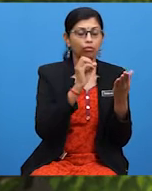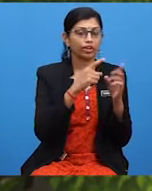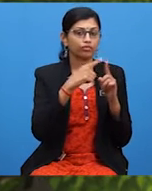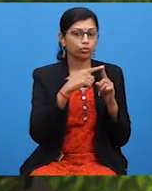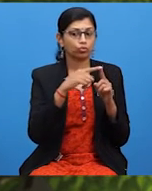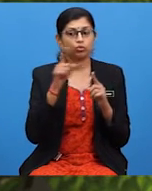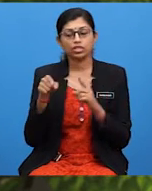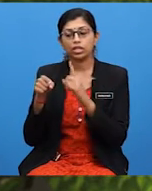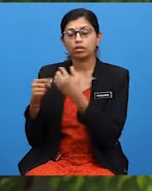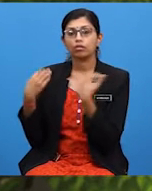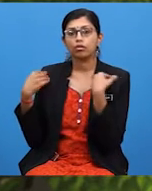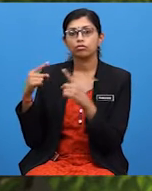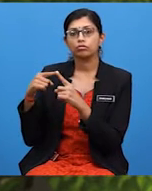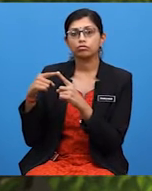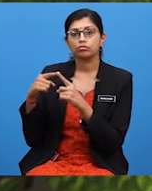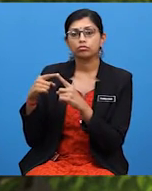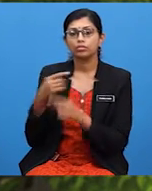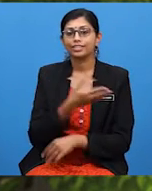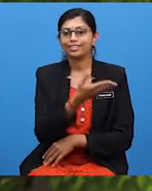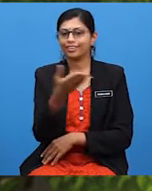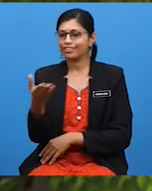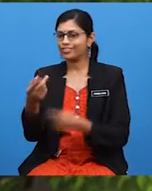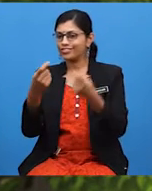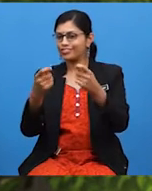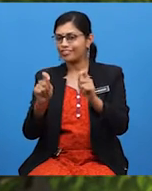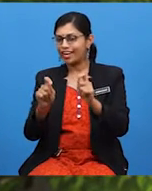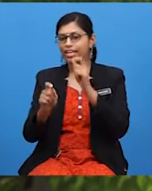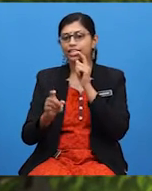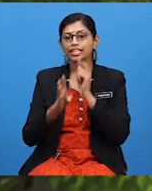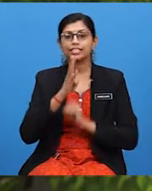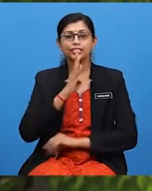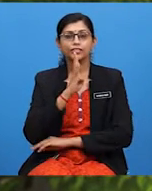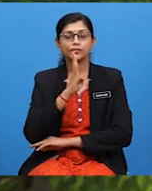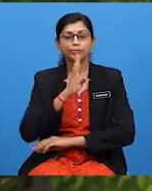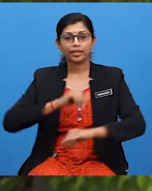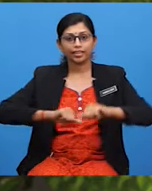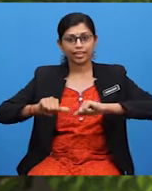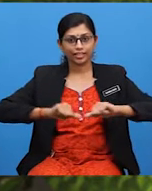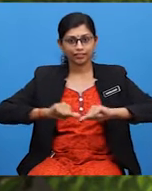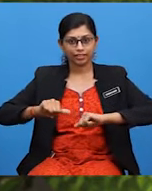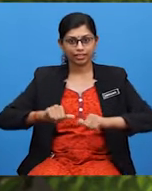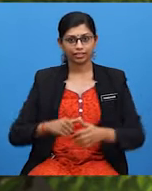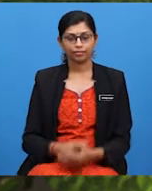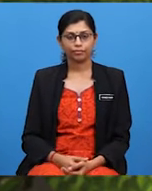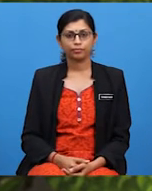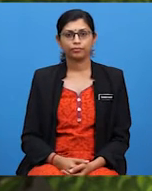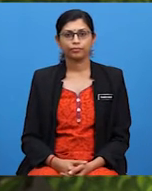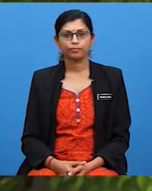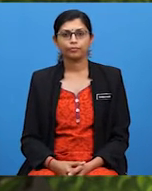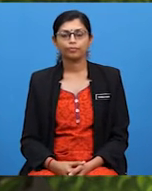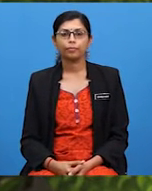Now, it's your turn to try the speaking activity. Look again at the webpage.